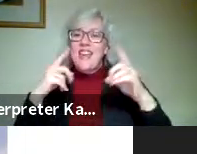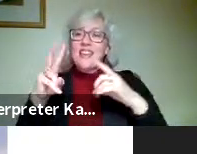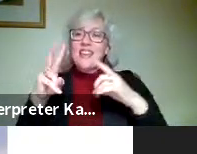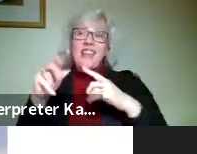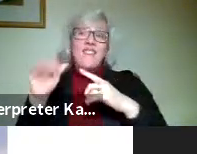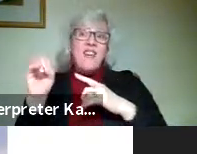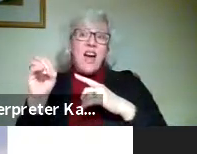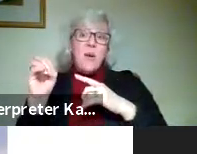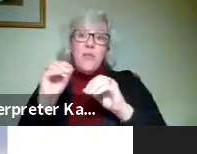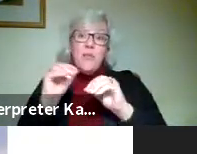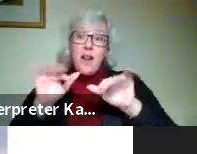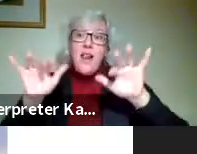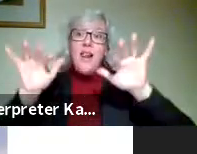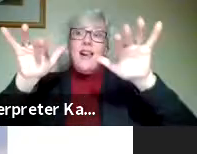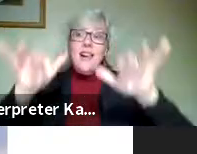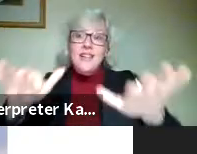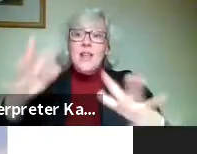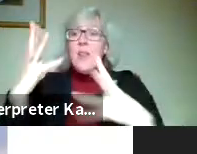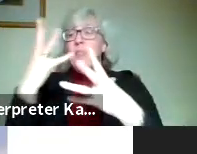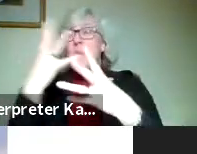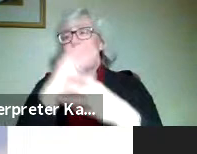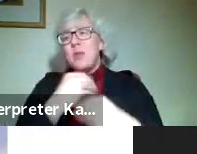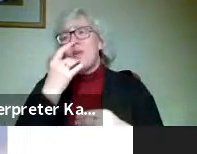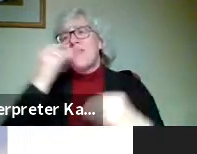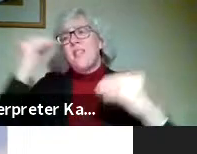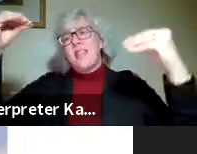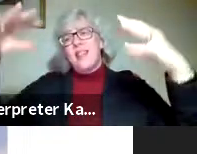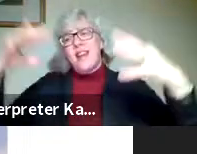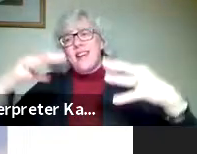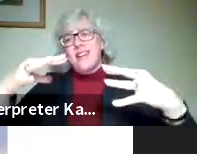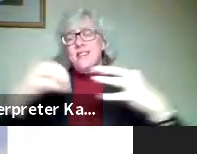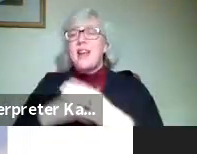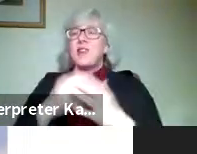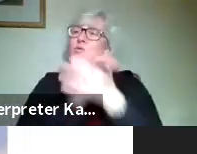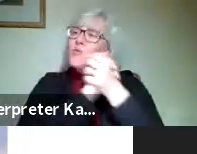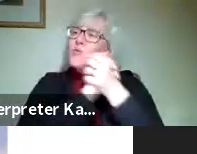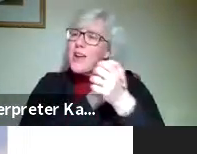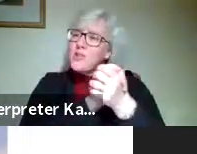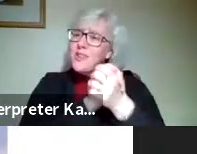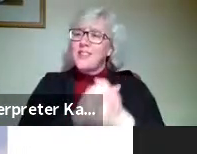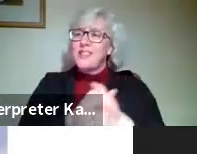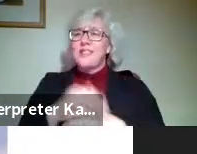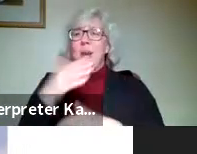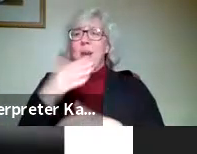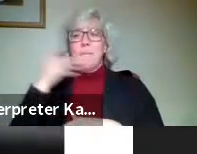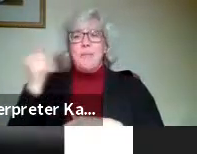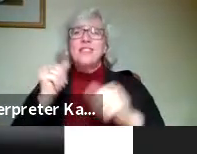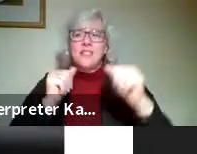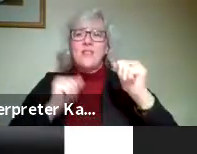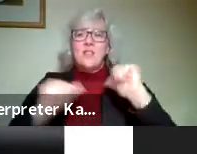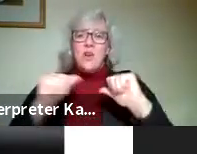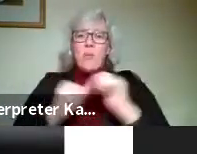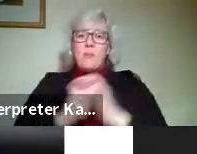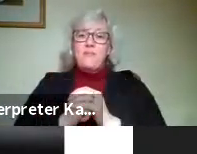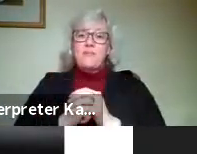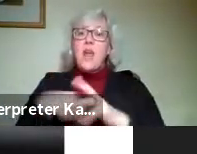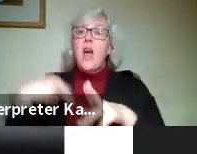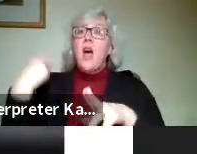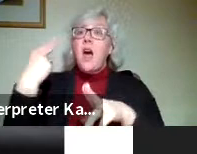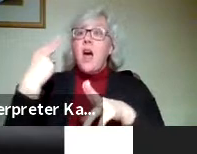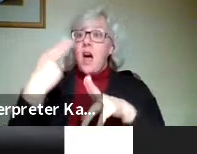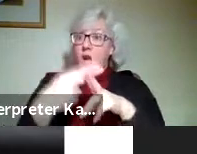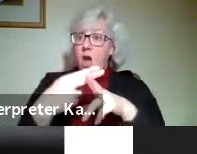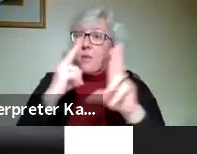there with the shot that she took and the beautiful lighting. Congratulations, Chelsea, on Best of Show. Honorable mention,